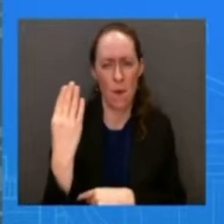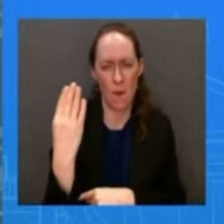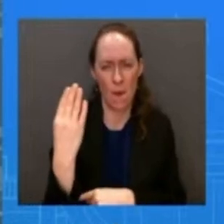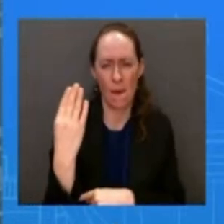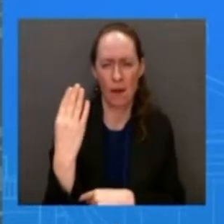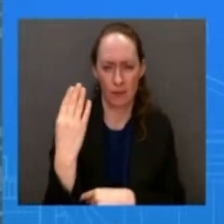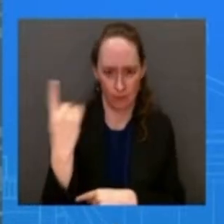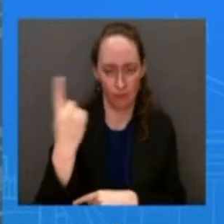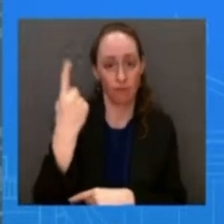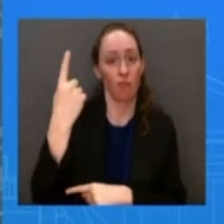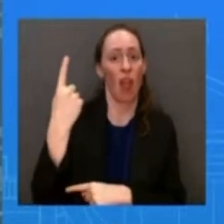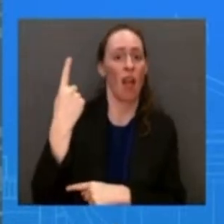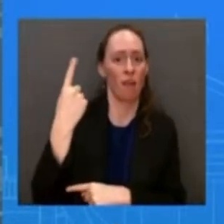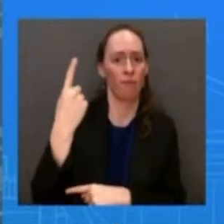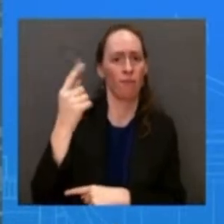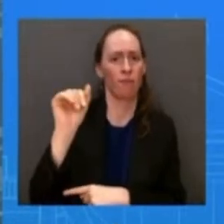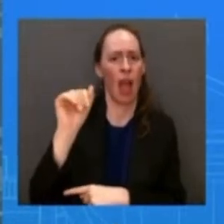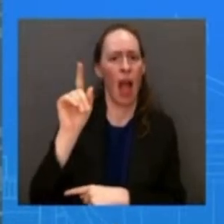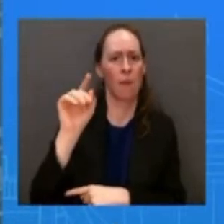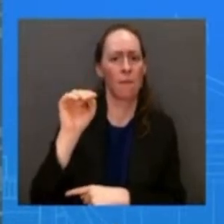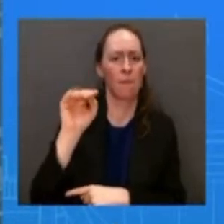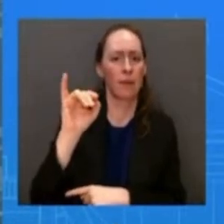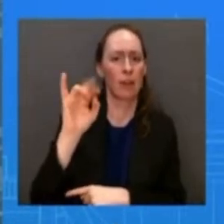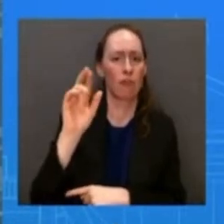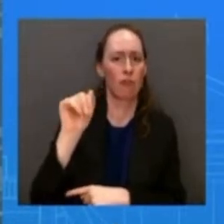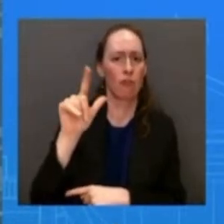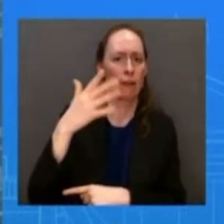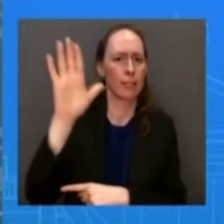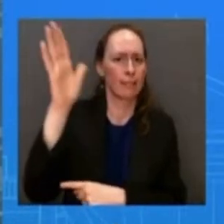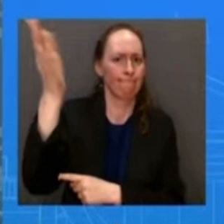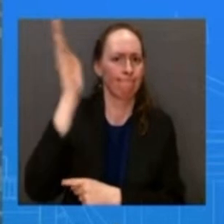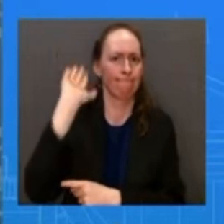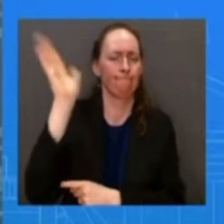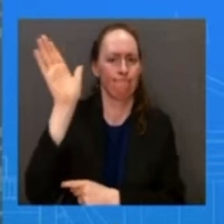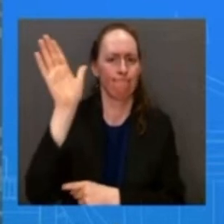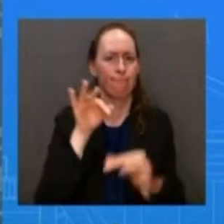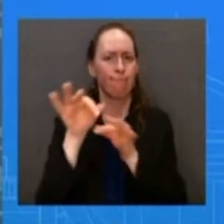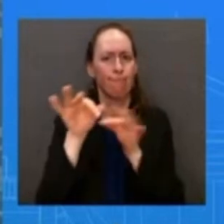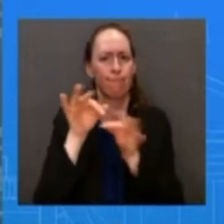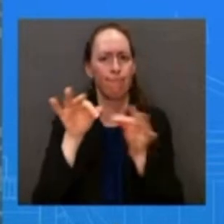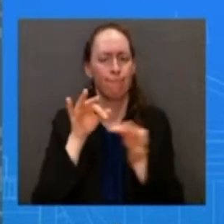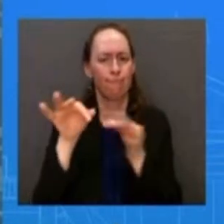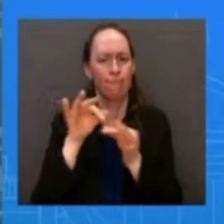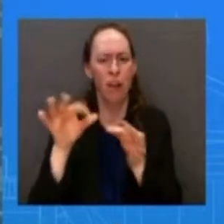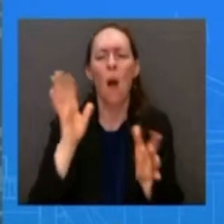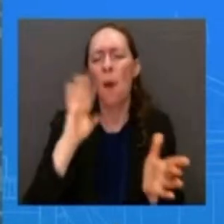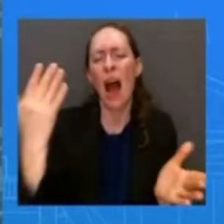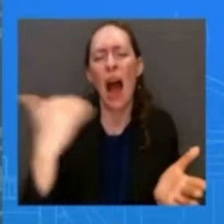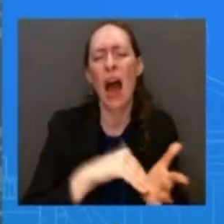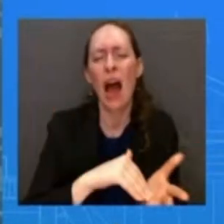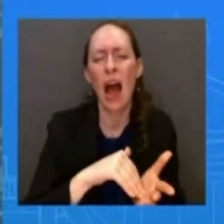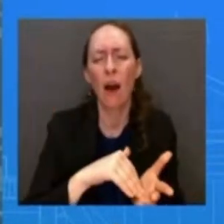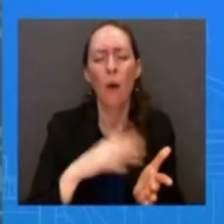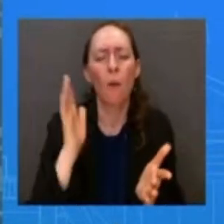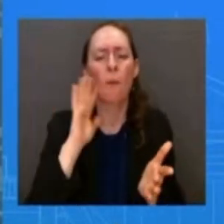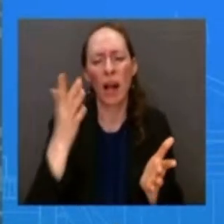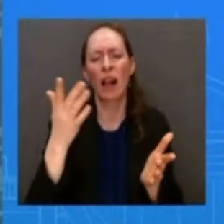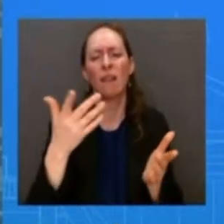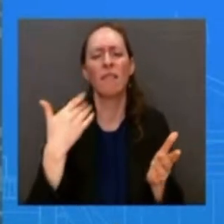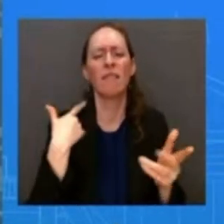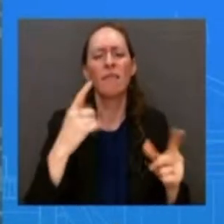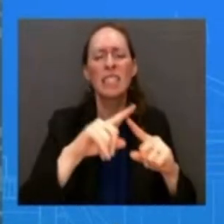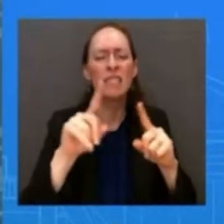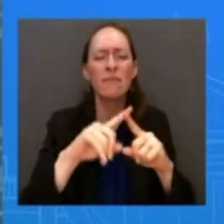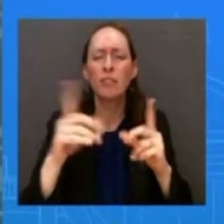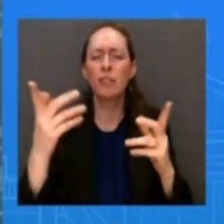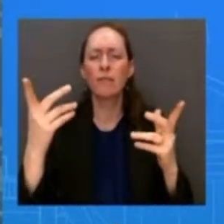later this week so there is again a uh interagency team that's going to look at this process look how we track uh look how we